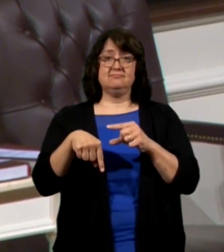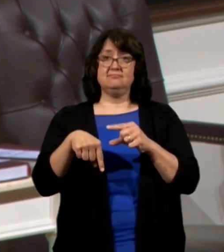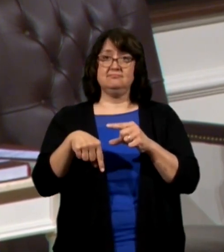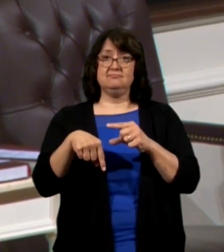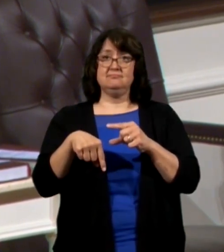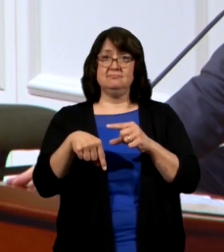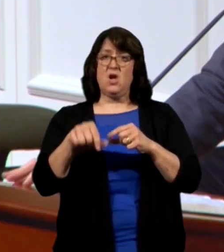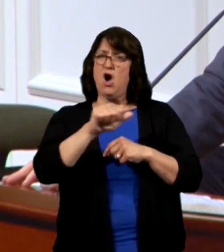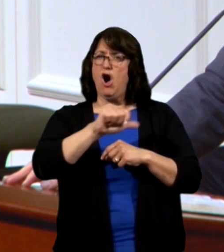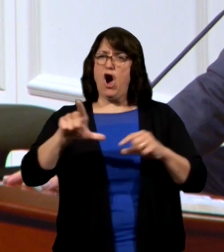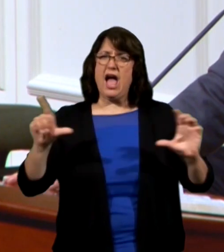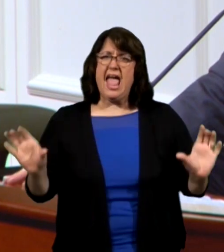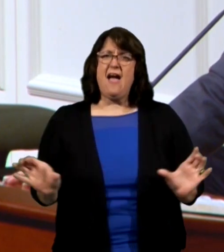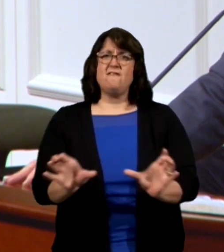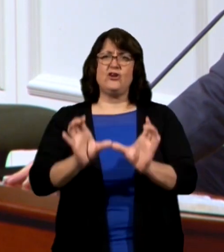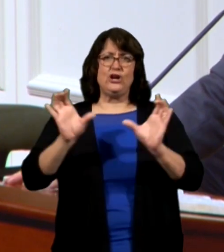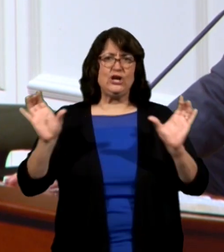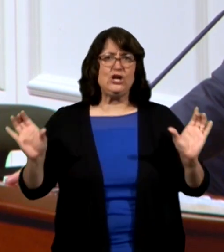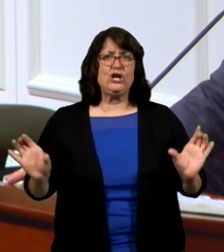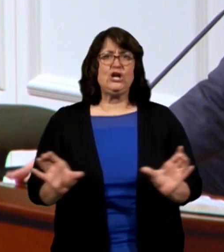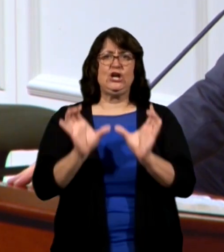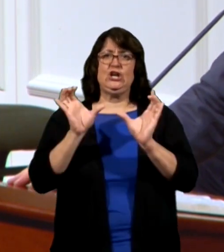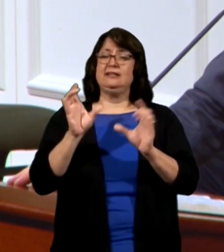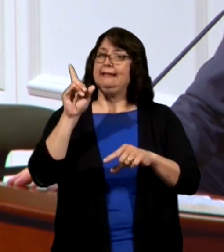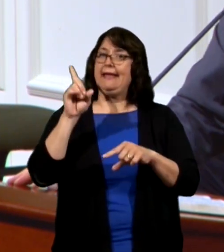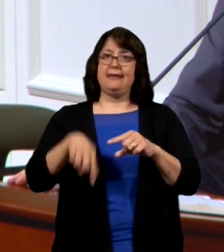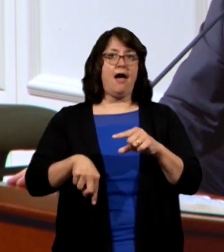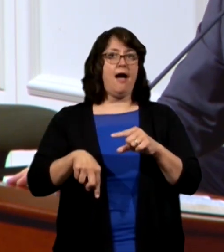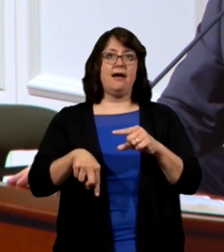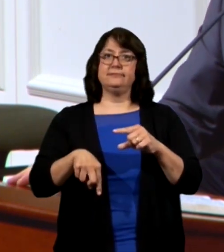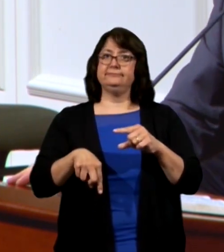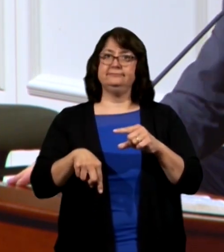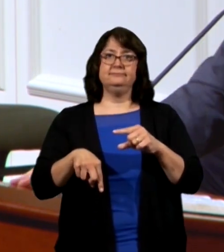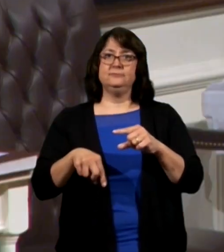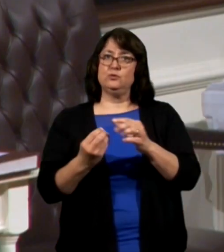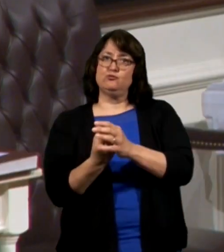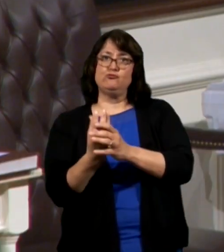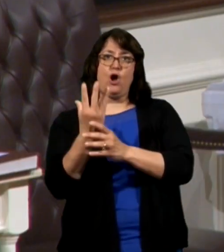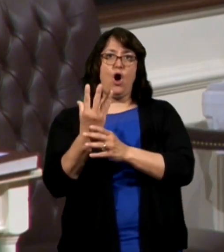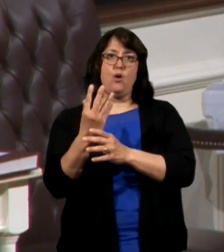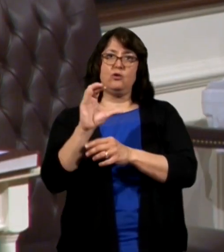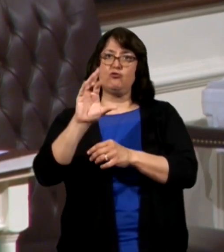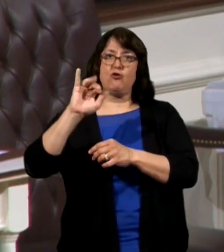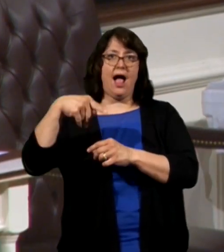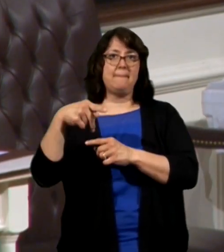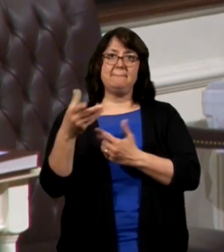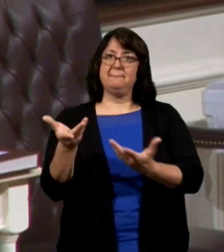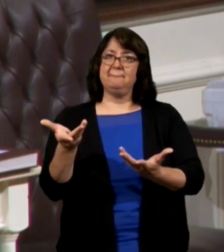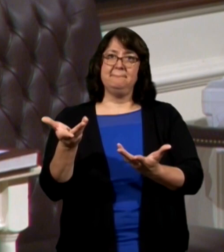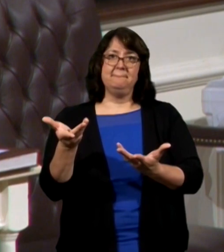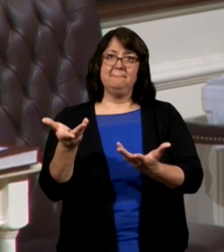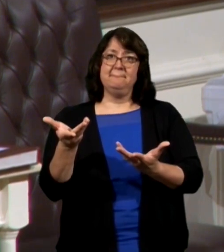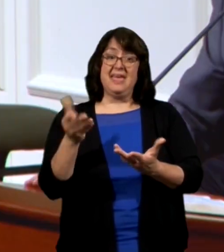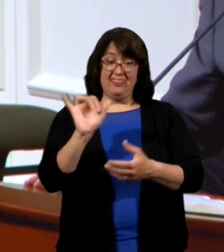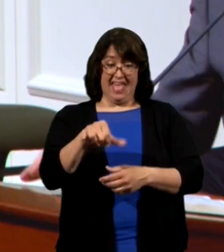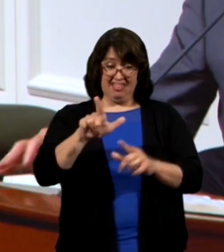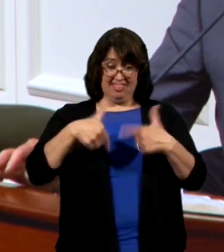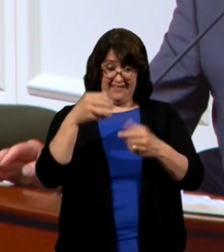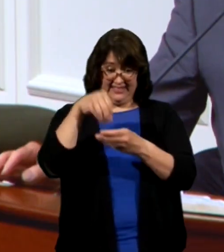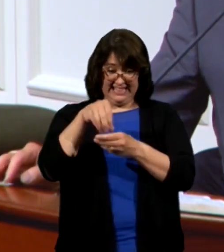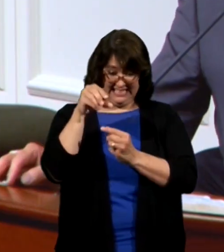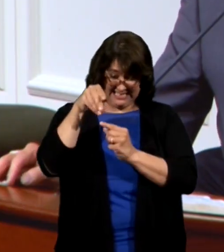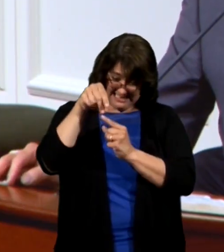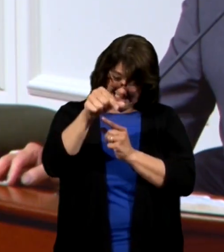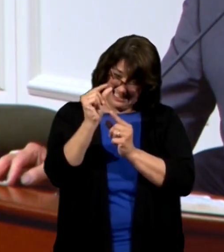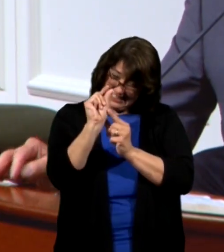All the efforts cannot grow a crop. That life in that